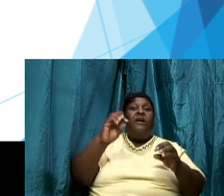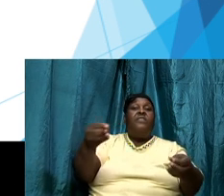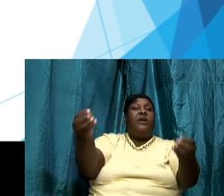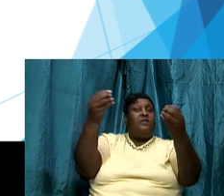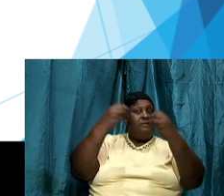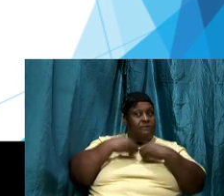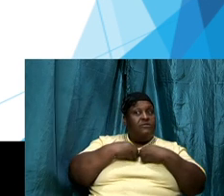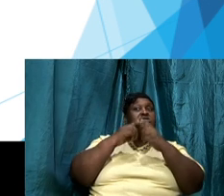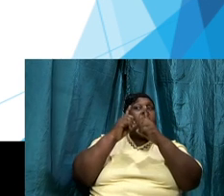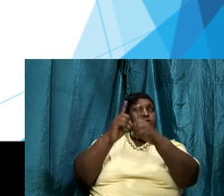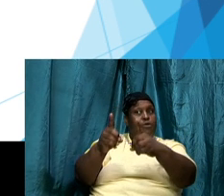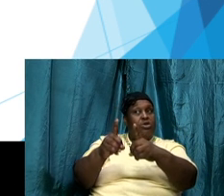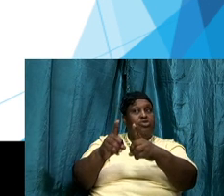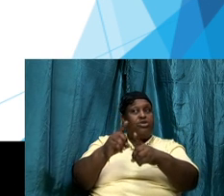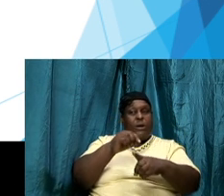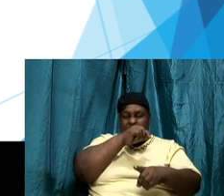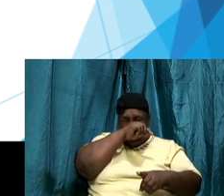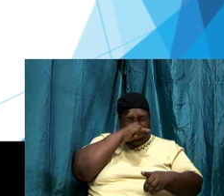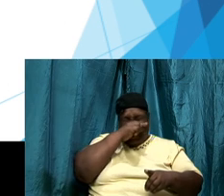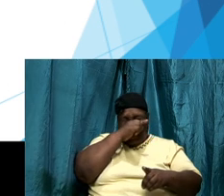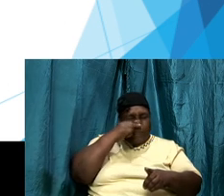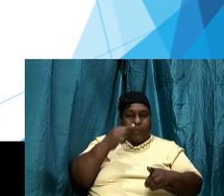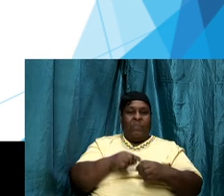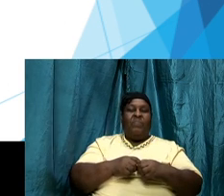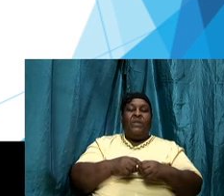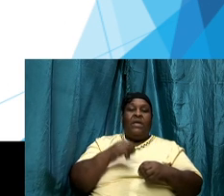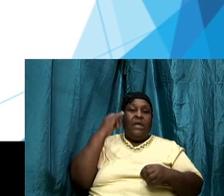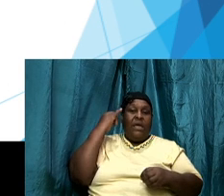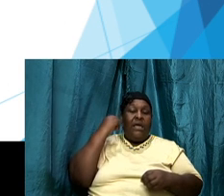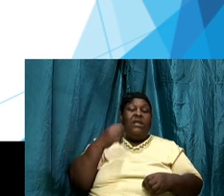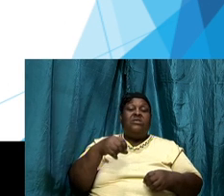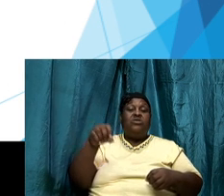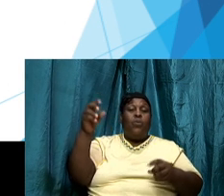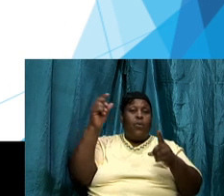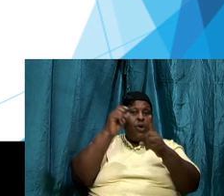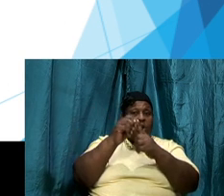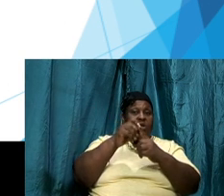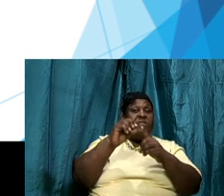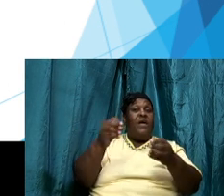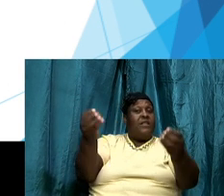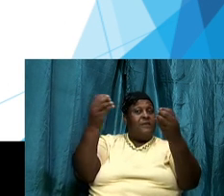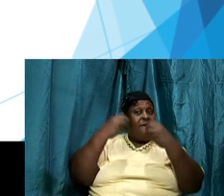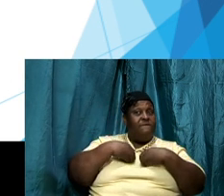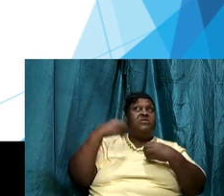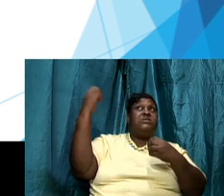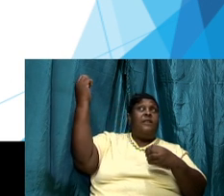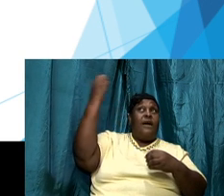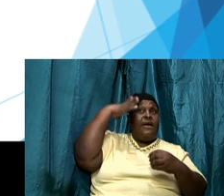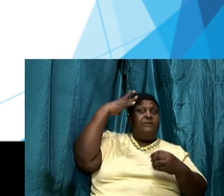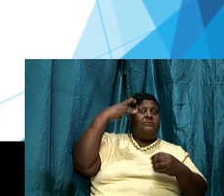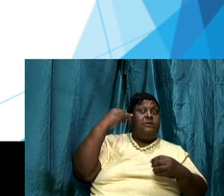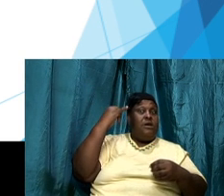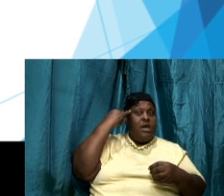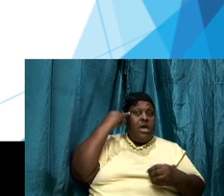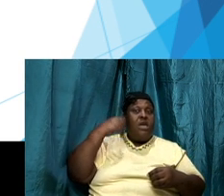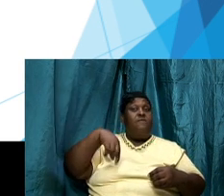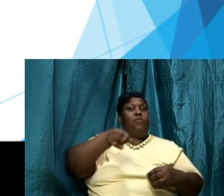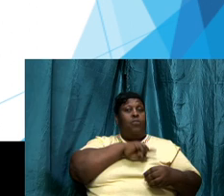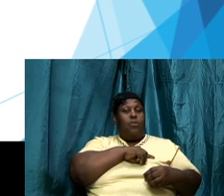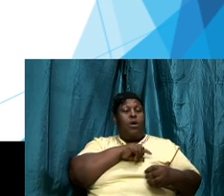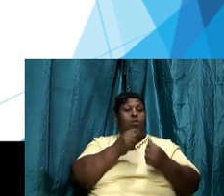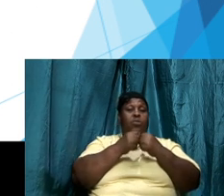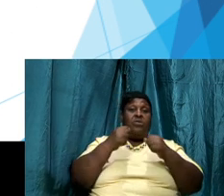directionless and it is the word that gives light and if we are without light we will